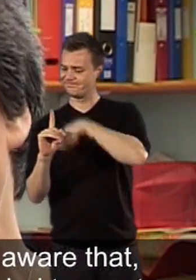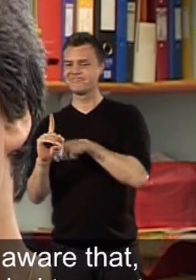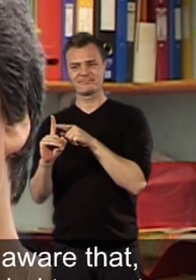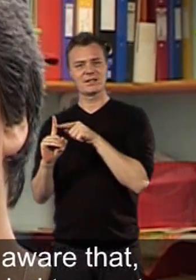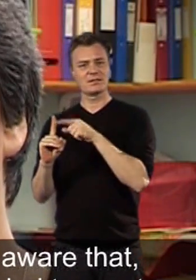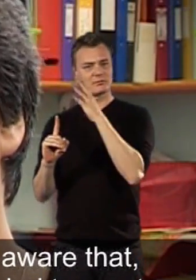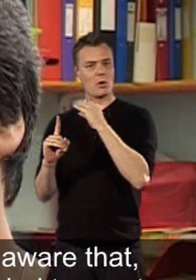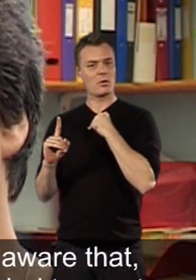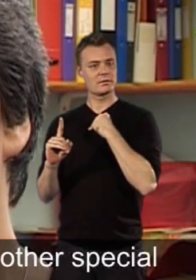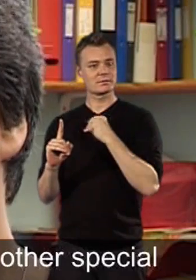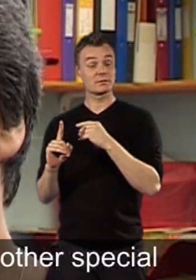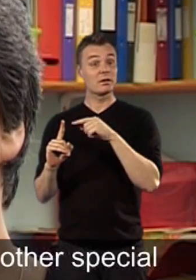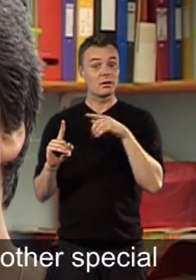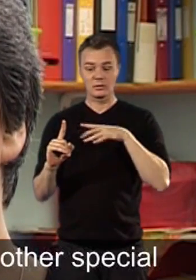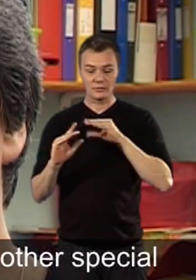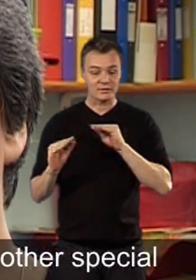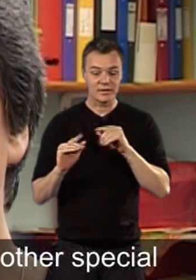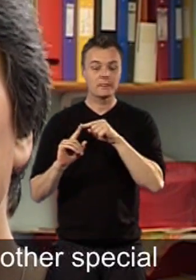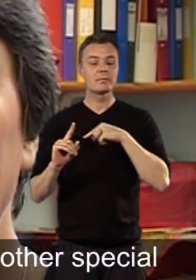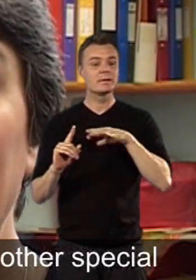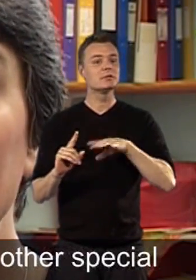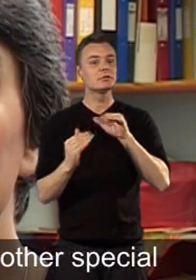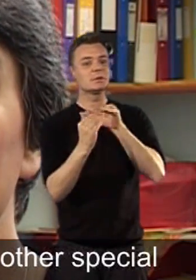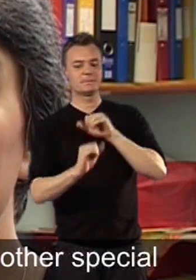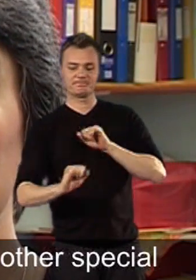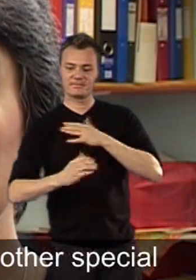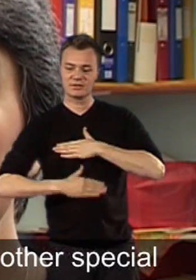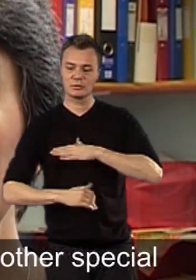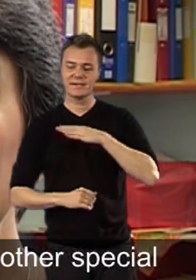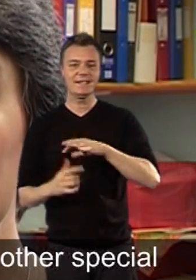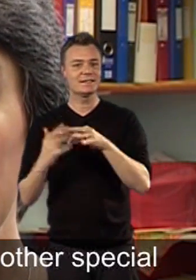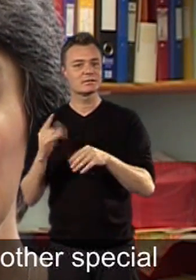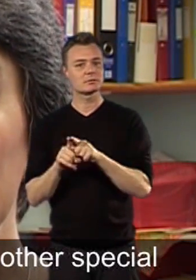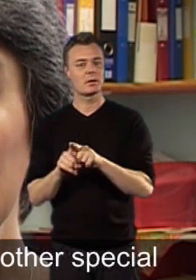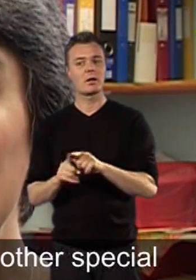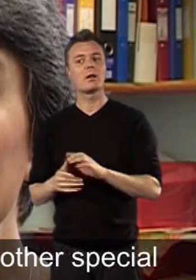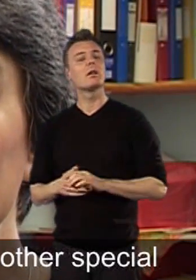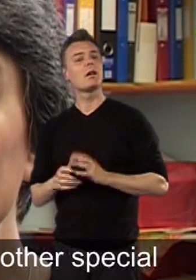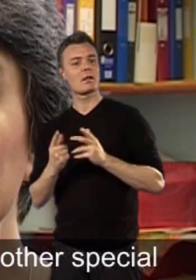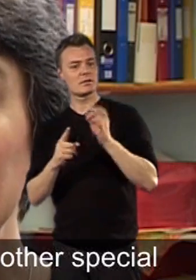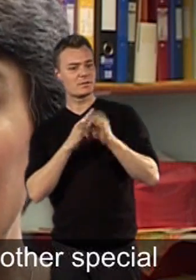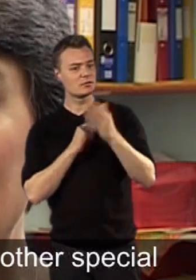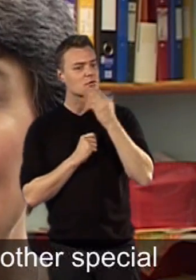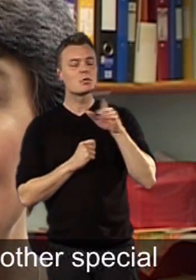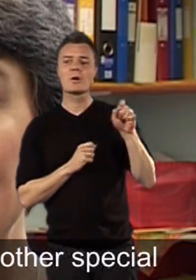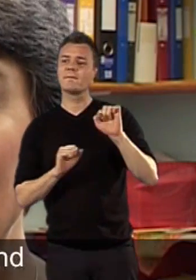educate Ben as a whole we needed to meet his physical needs as well. And the other special school we use there, speech and language